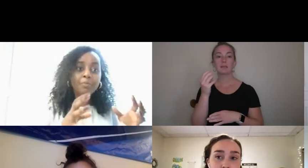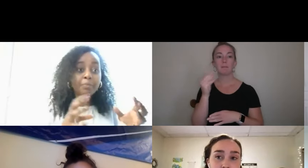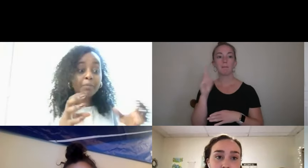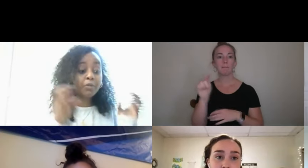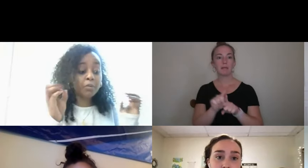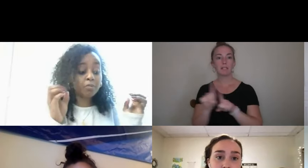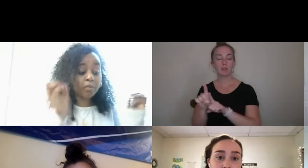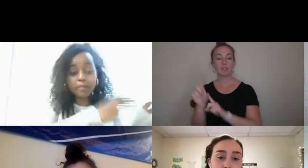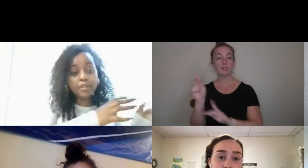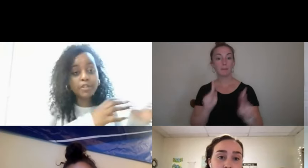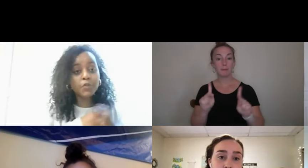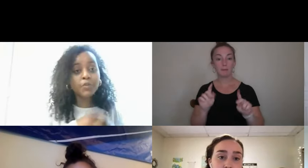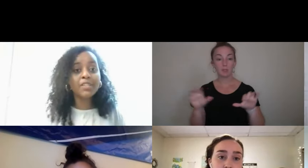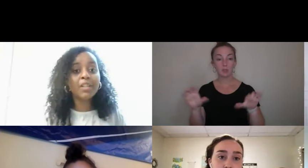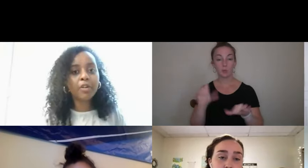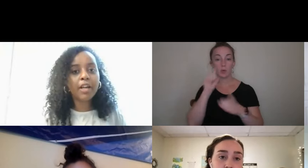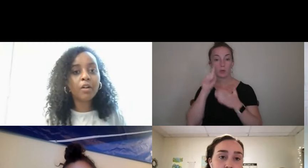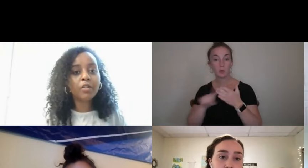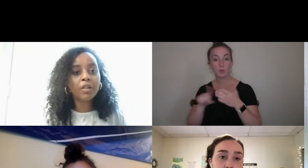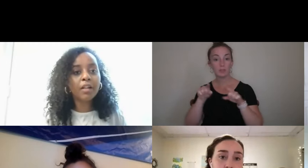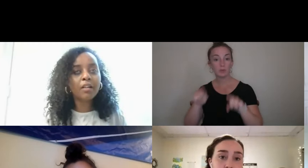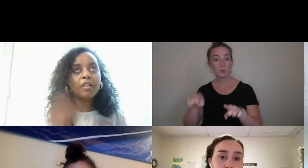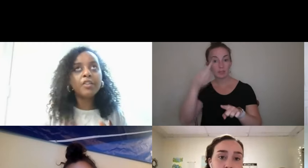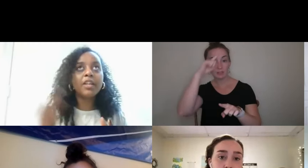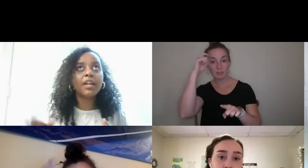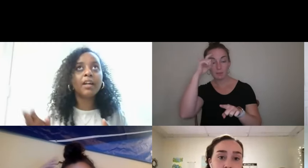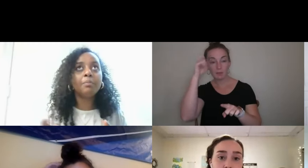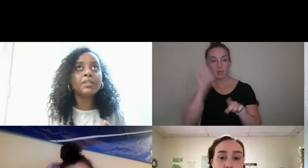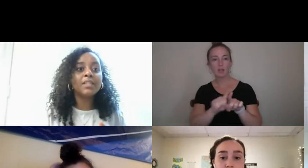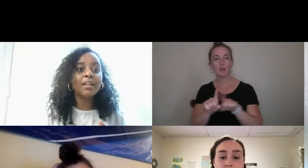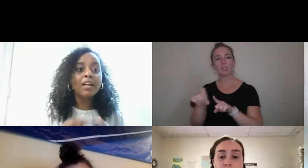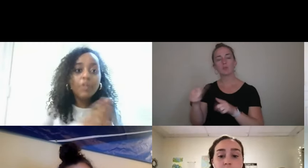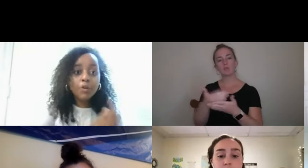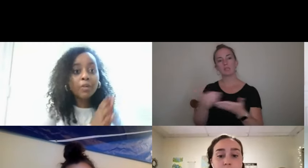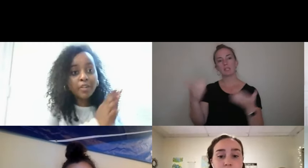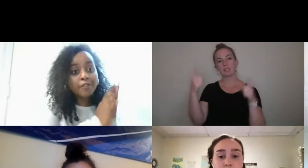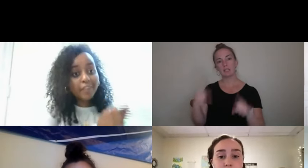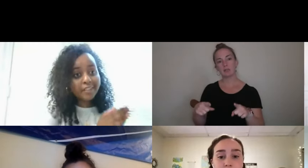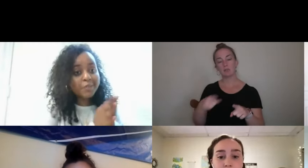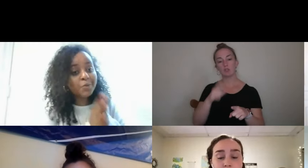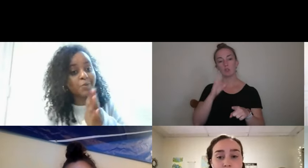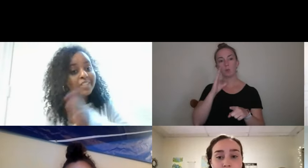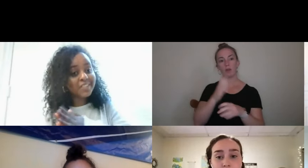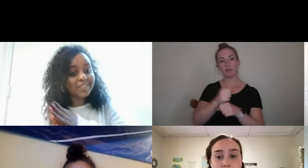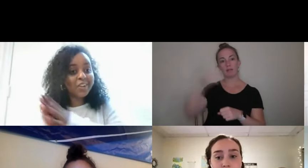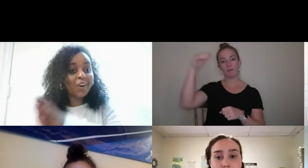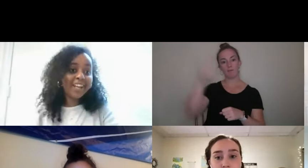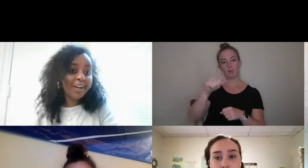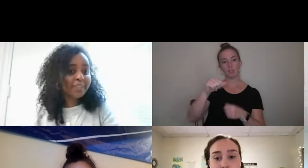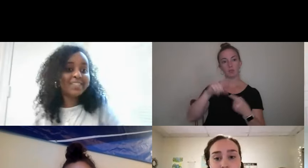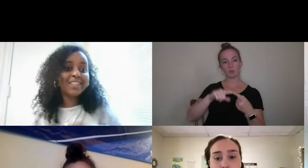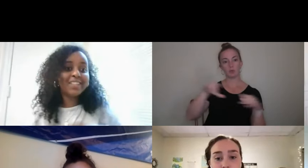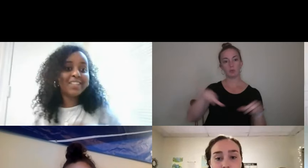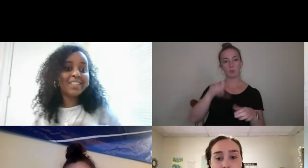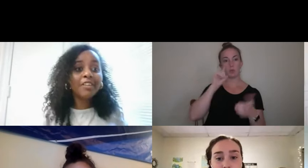people do like research over the summer. And also another thing that happens is that you will get funded to do research on